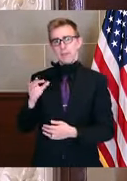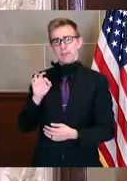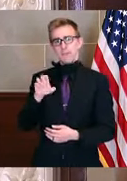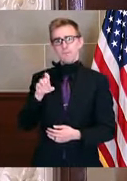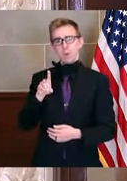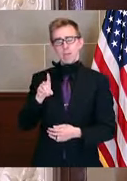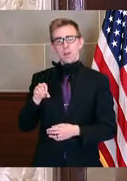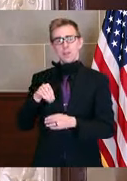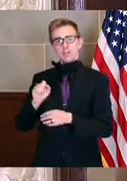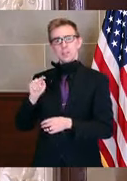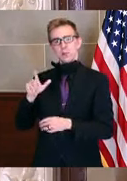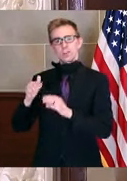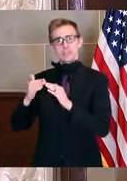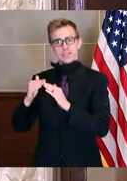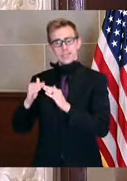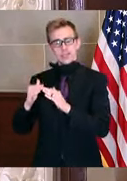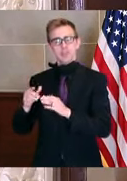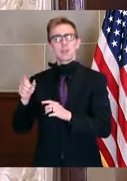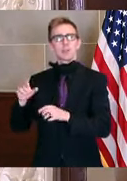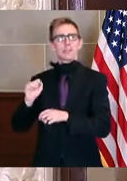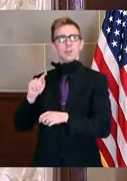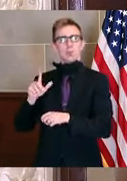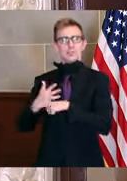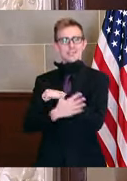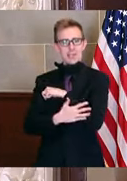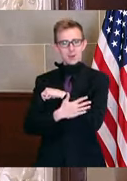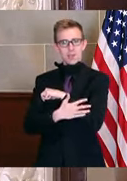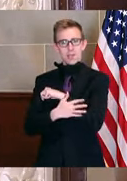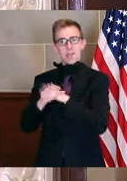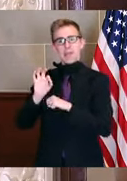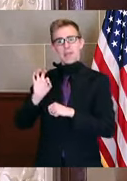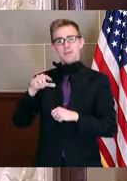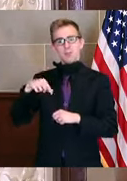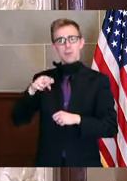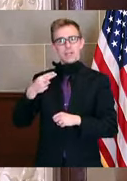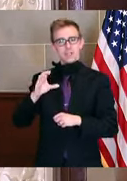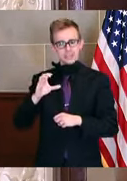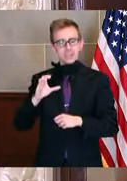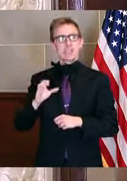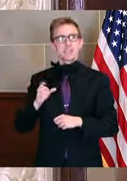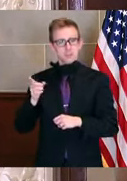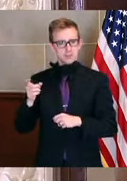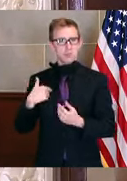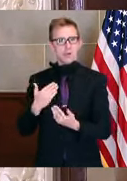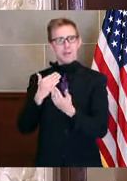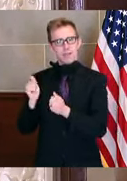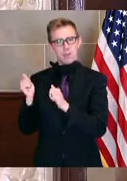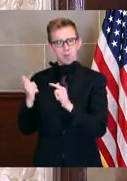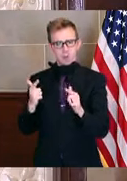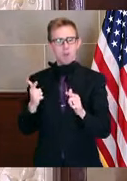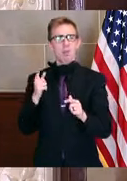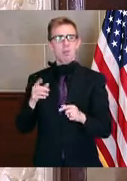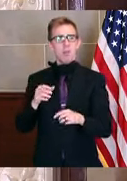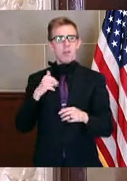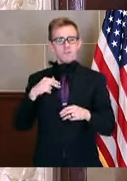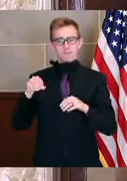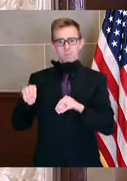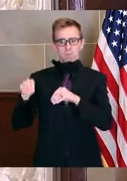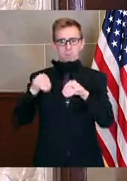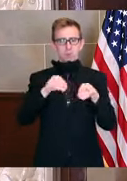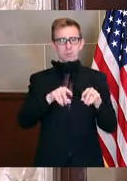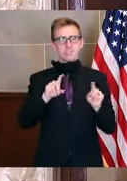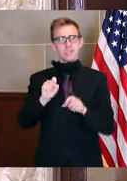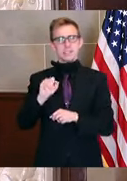Spring and Emily in St. Louis County, to our FQHCs, Affinia and others. We've opened up a mobile testing site today